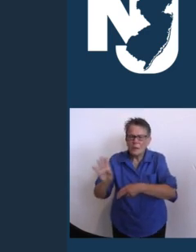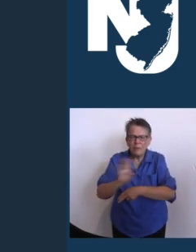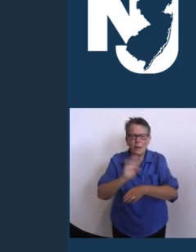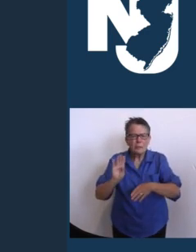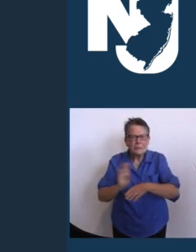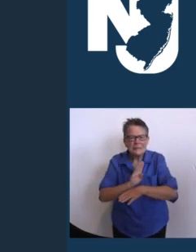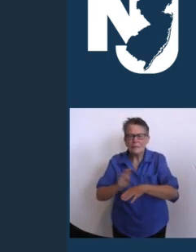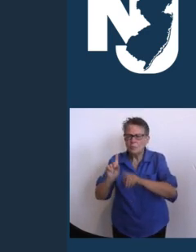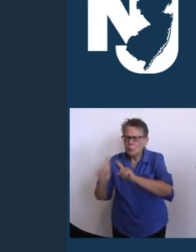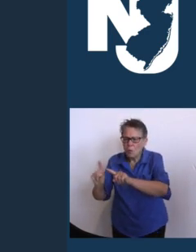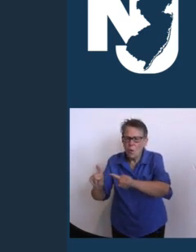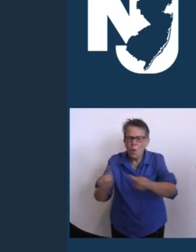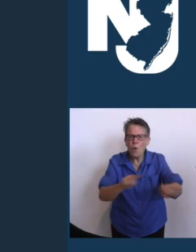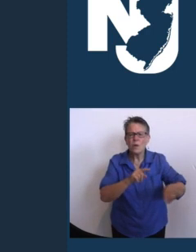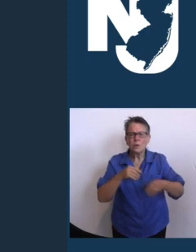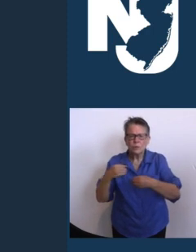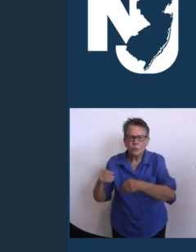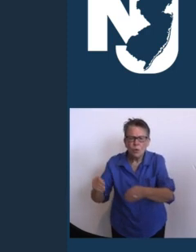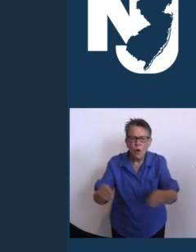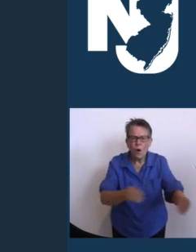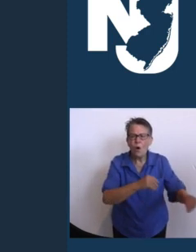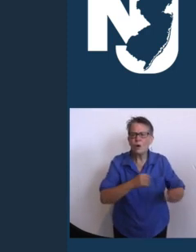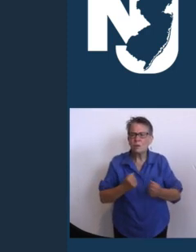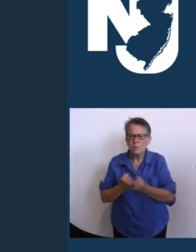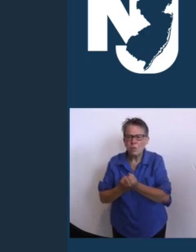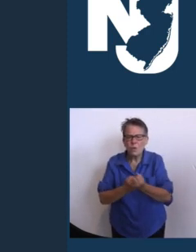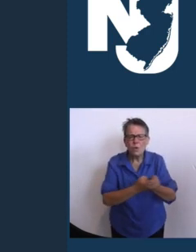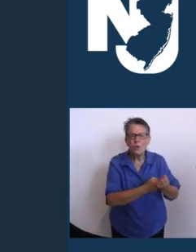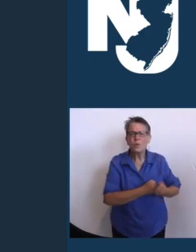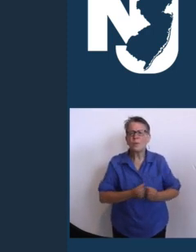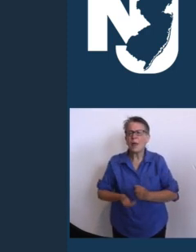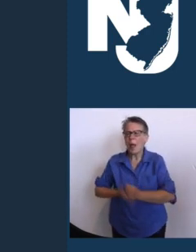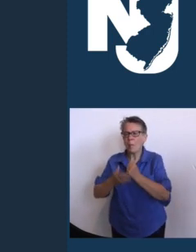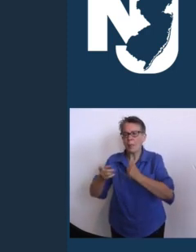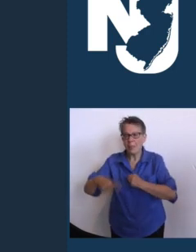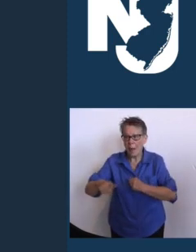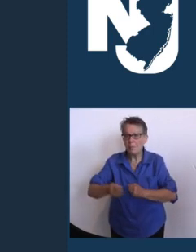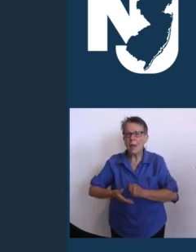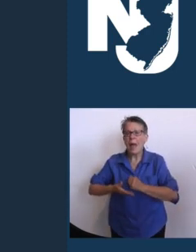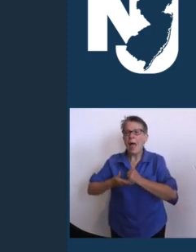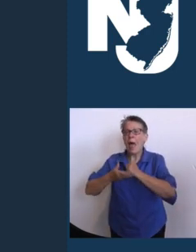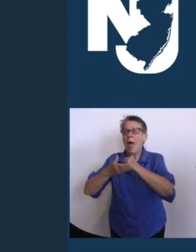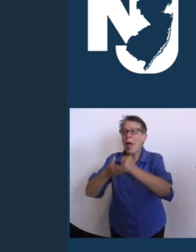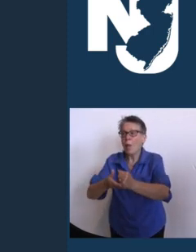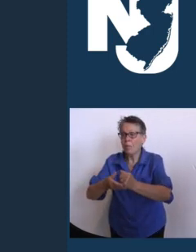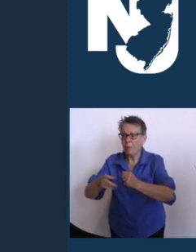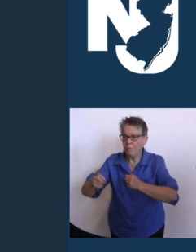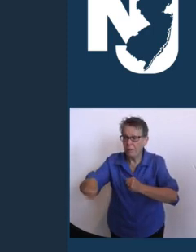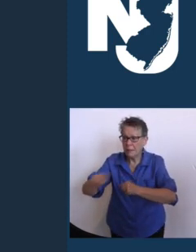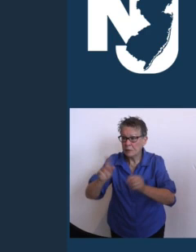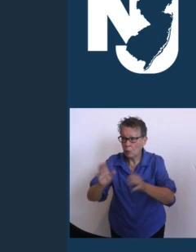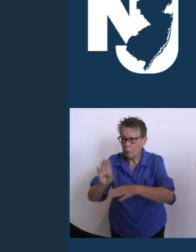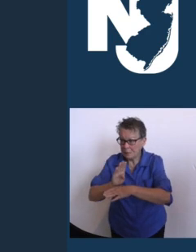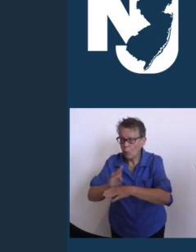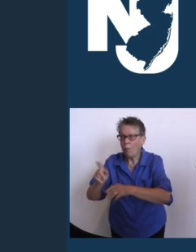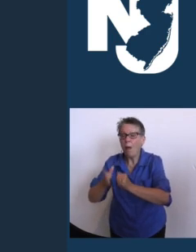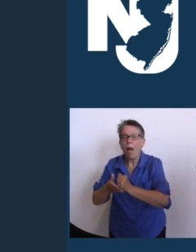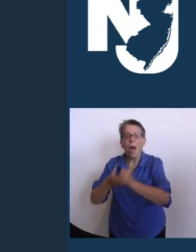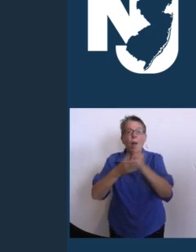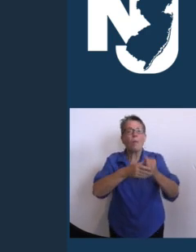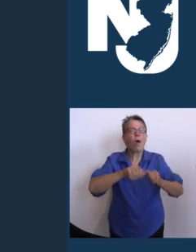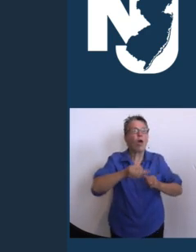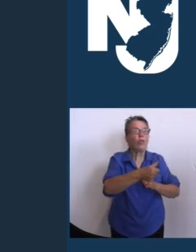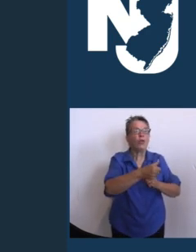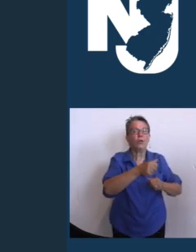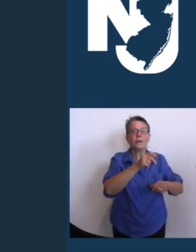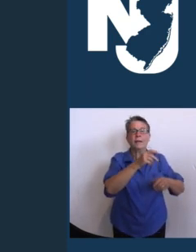hopes and dreams of that business owner. You're also helping to create new jobs in your community. More New Jerseyans are employed by